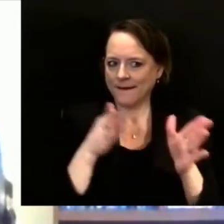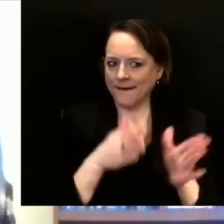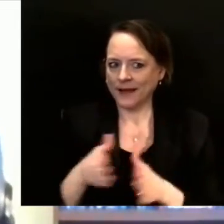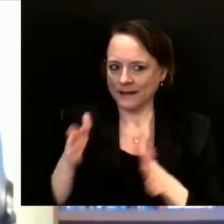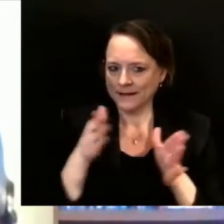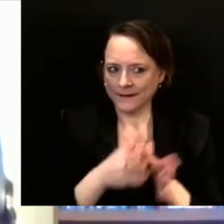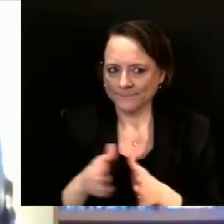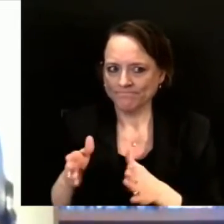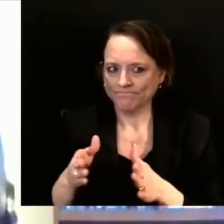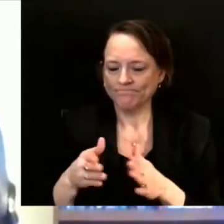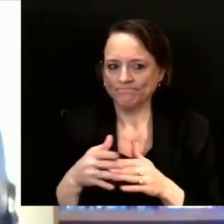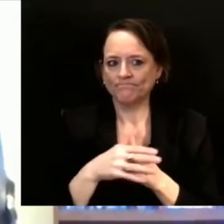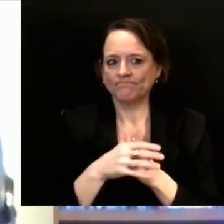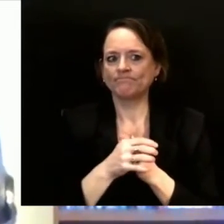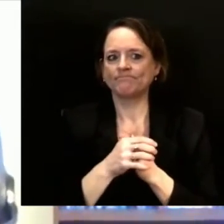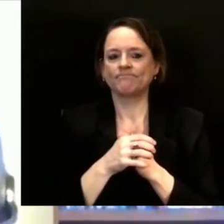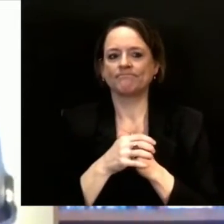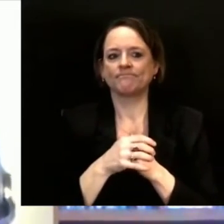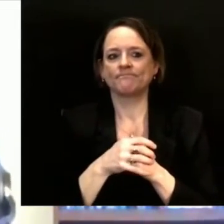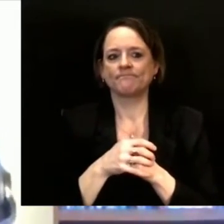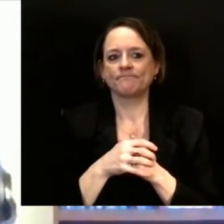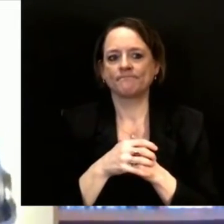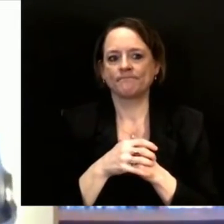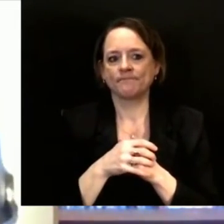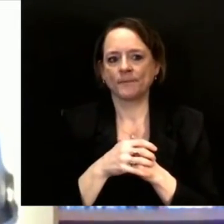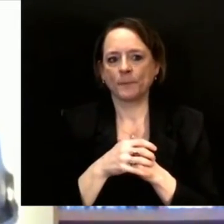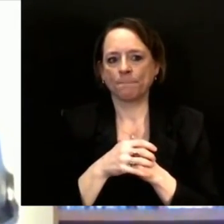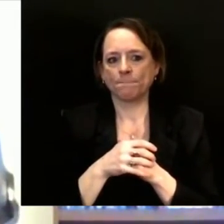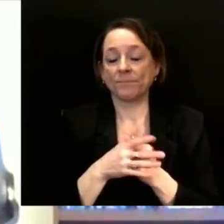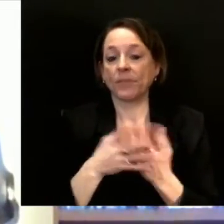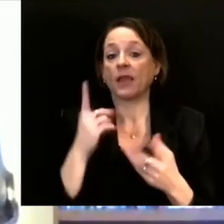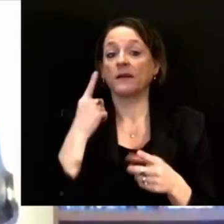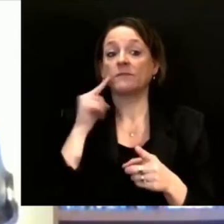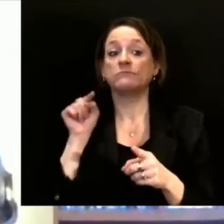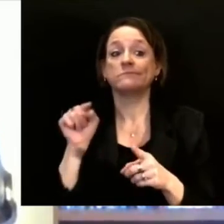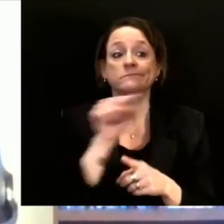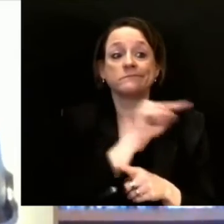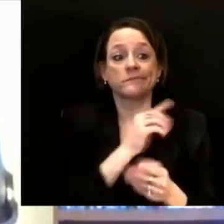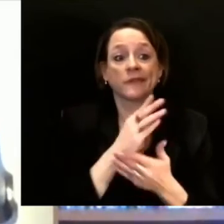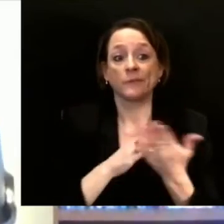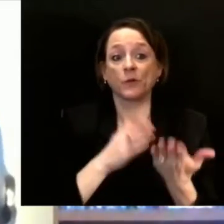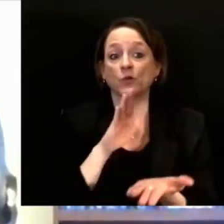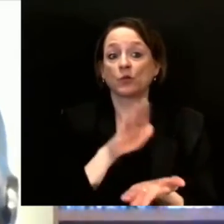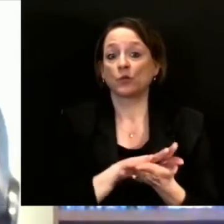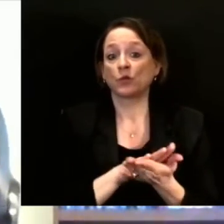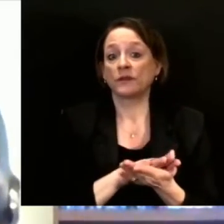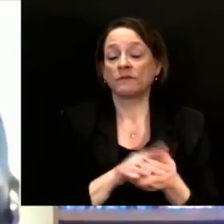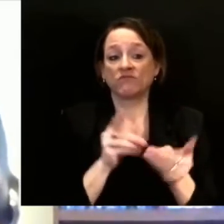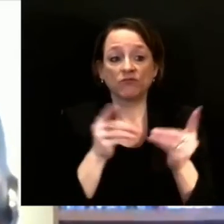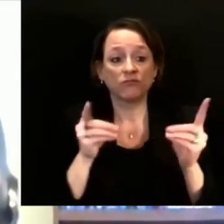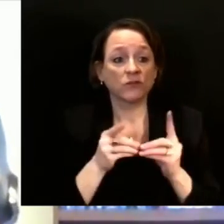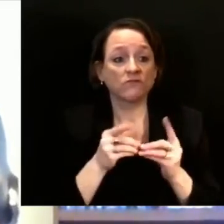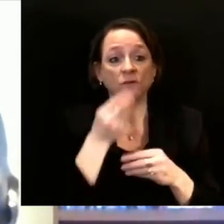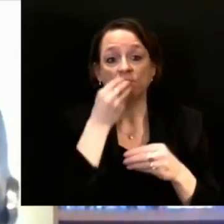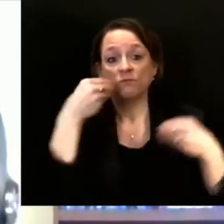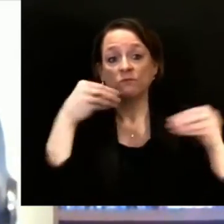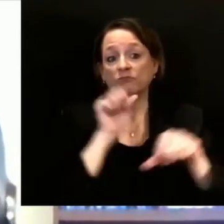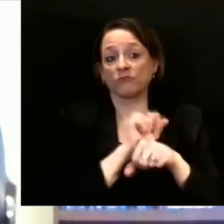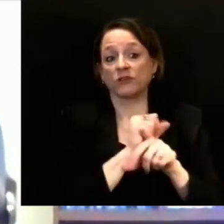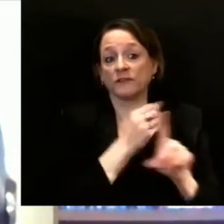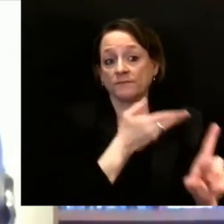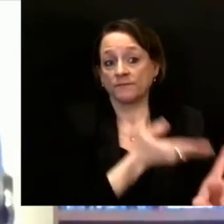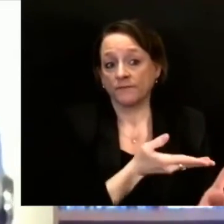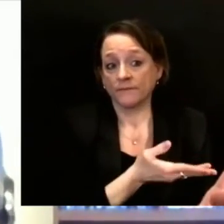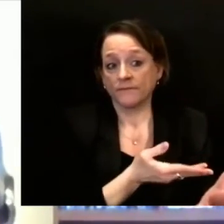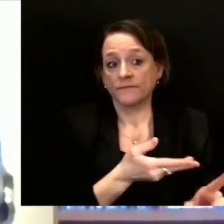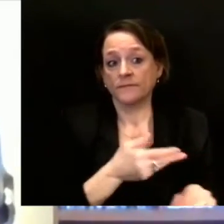company or a school district. Another way we've encouraged with our unaffiliated healthcare providers,